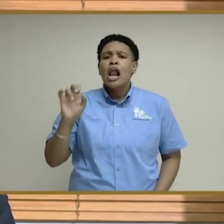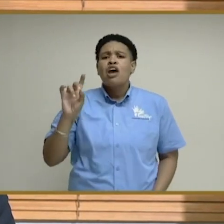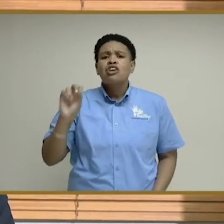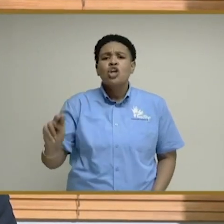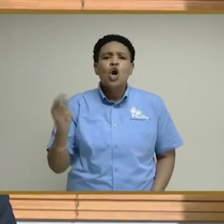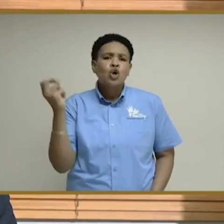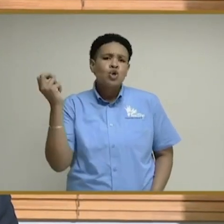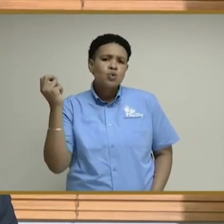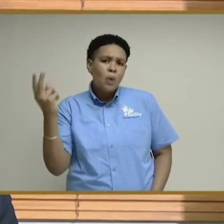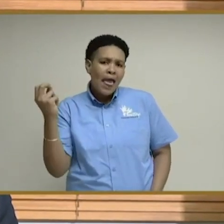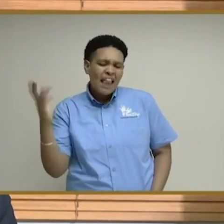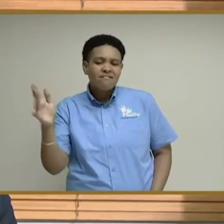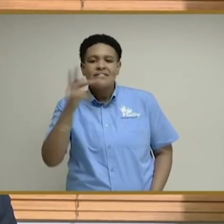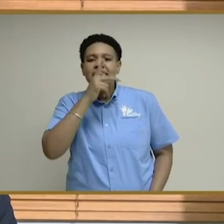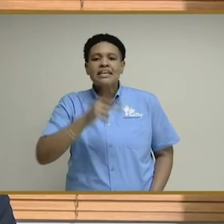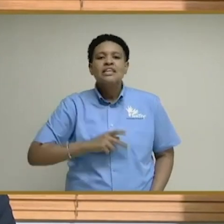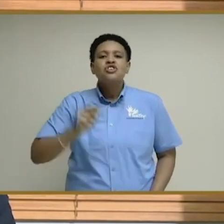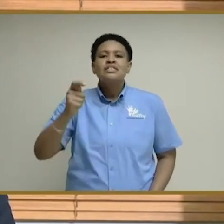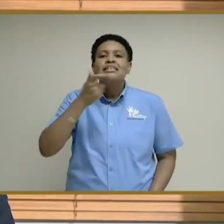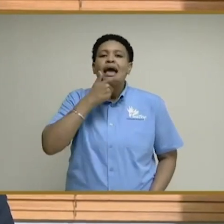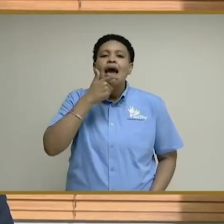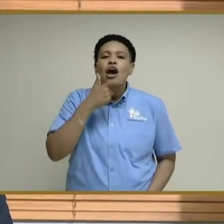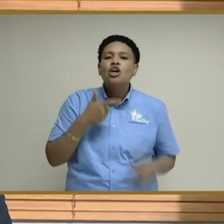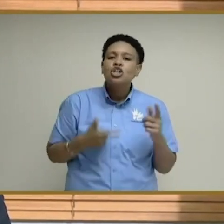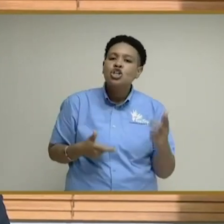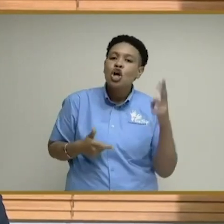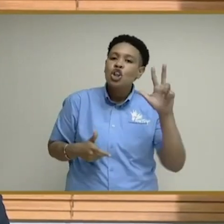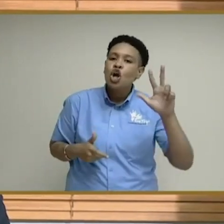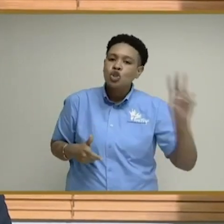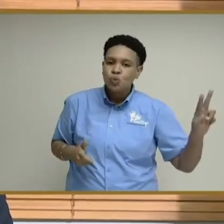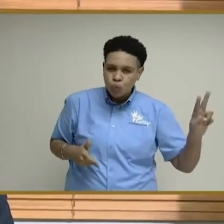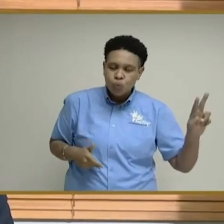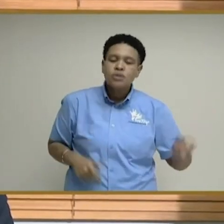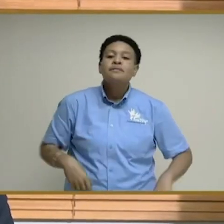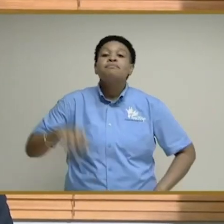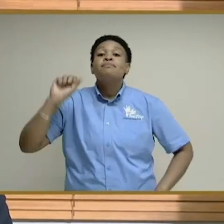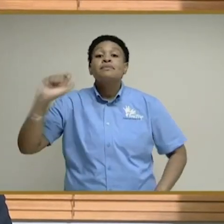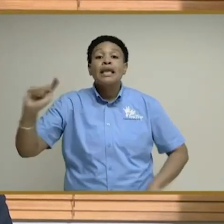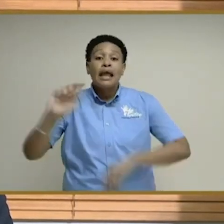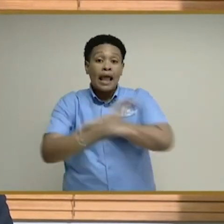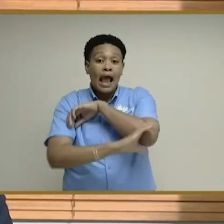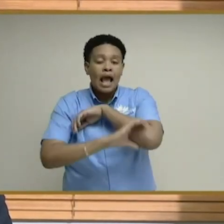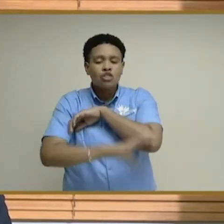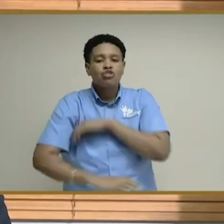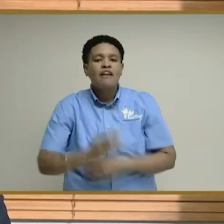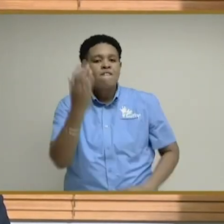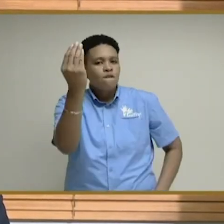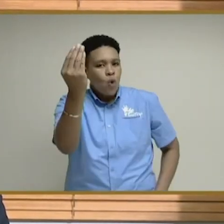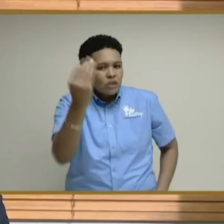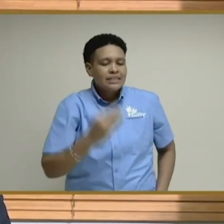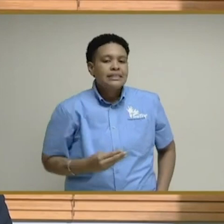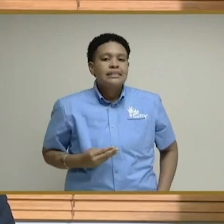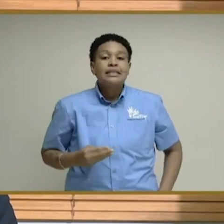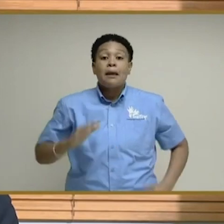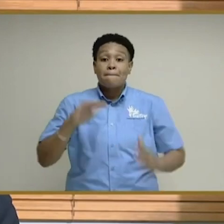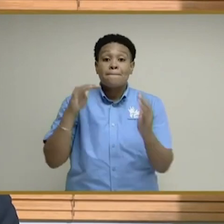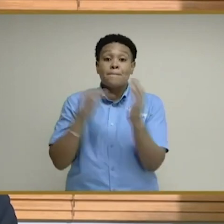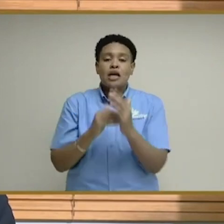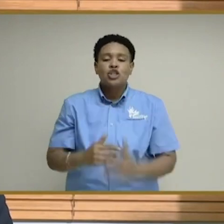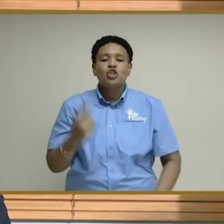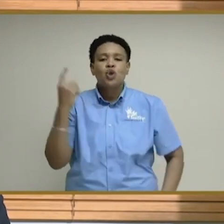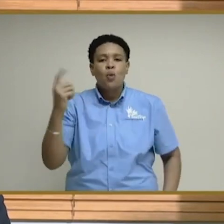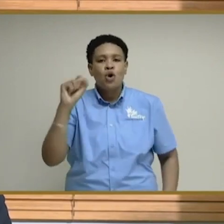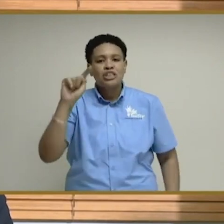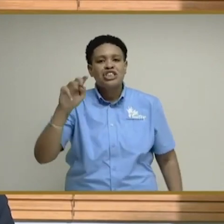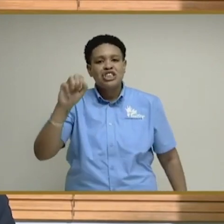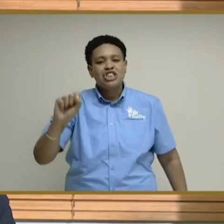12, Kingston and St. Andrew, 32, St. Catherine, 14, Manchester, 1,